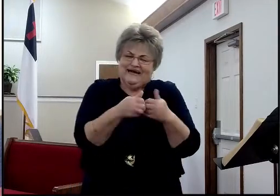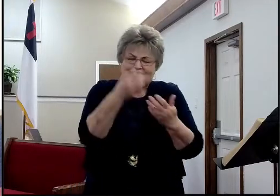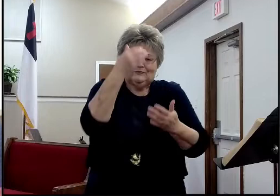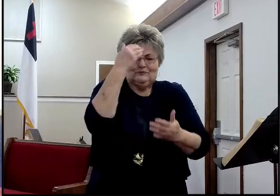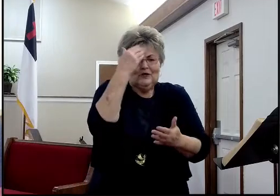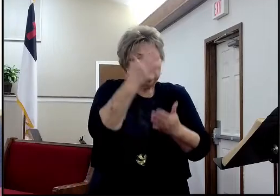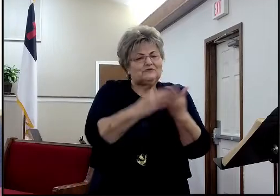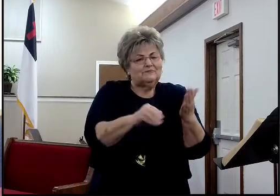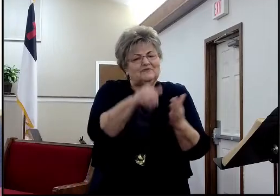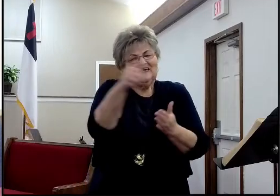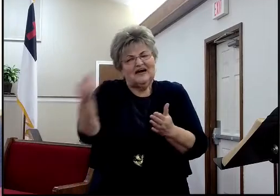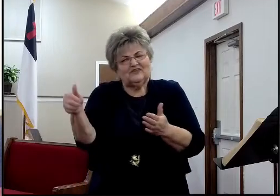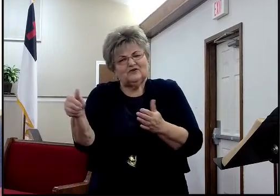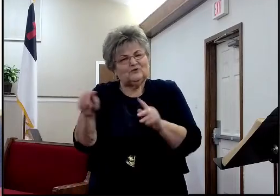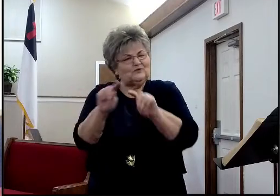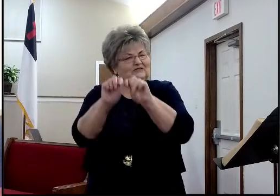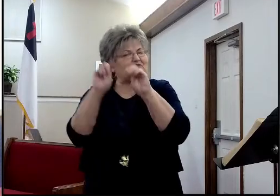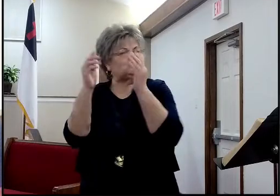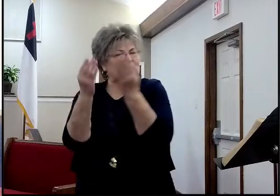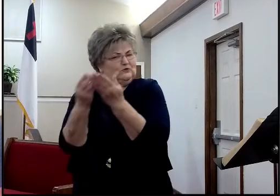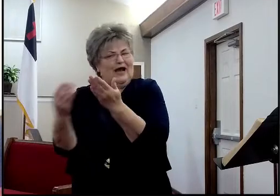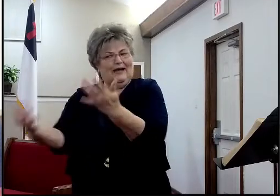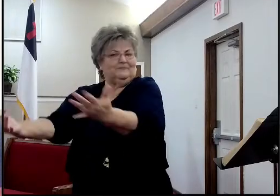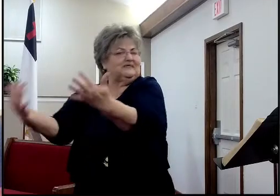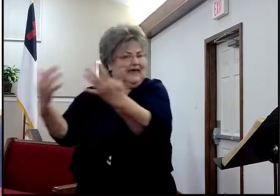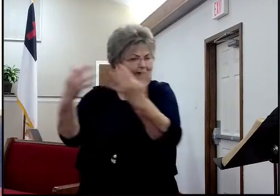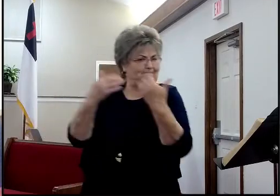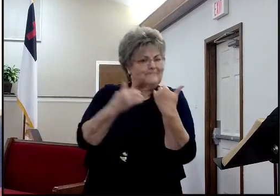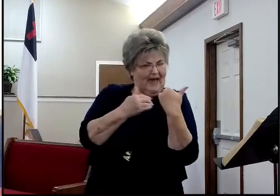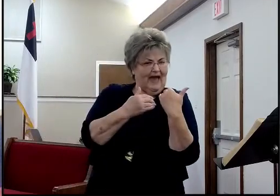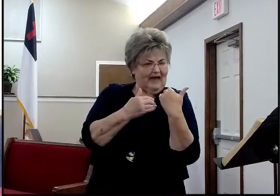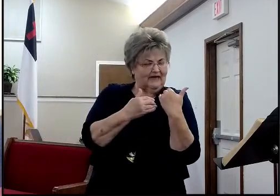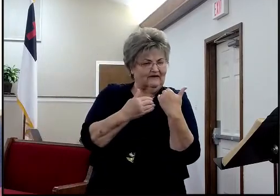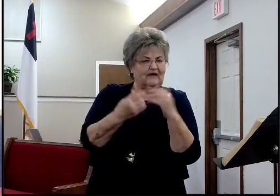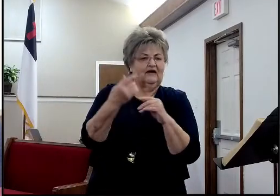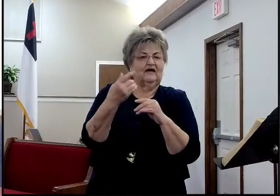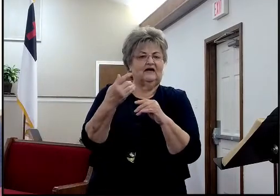back? Well I'll tell you, that you could read, a couple of things, but,